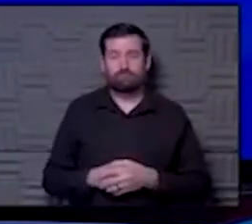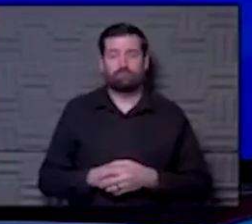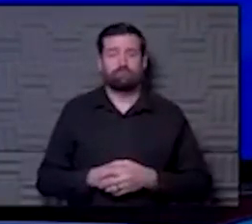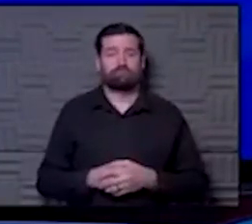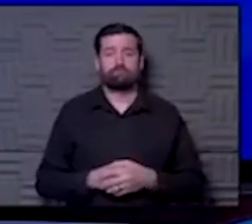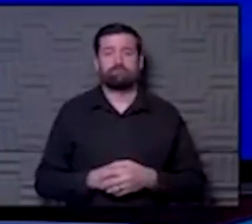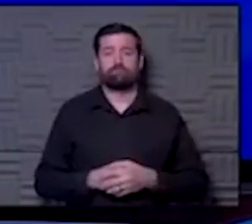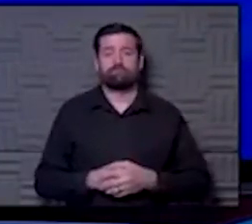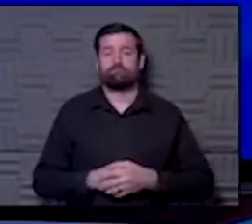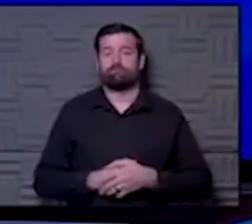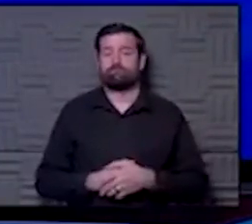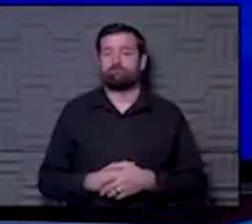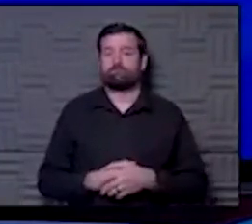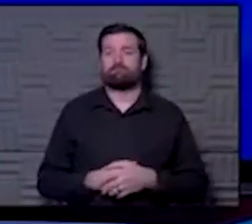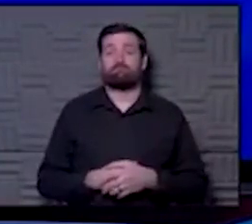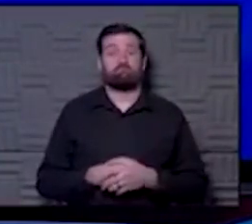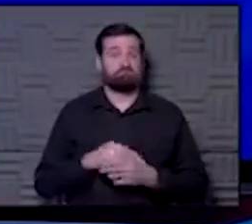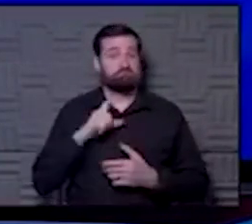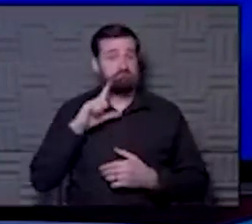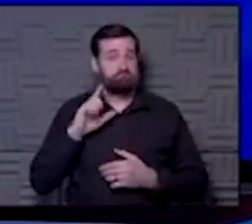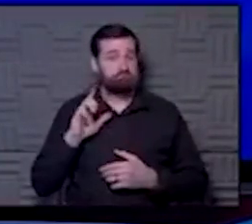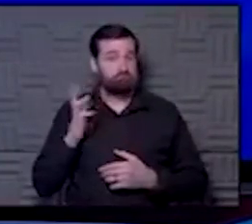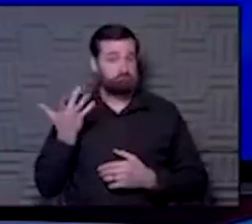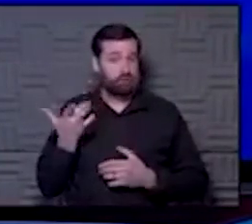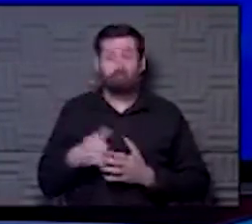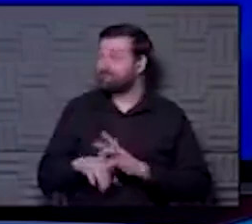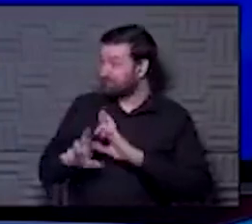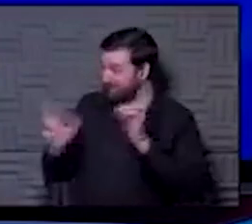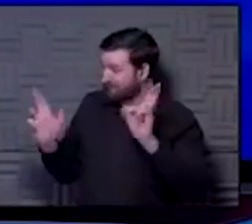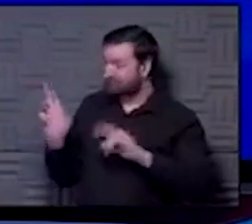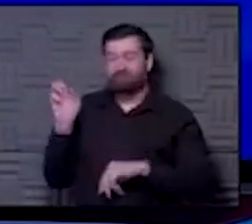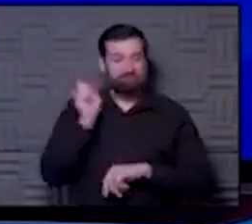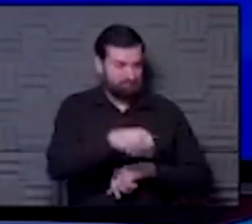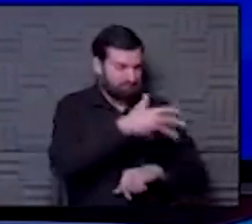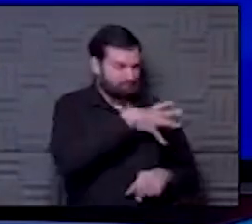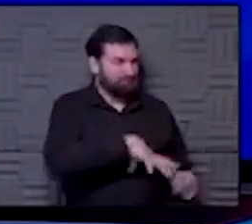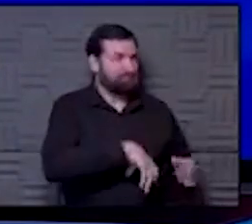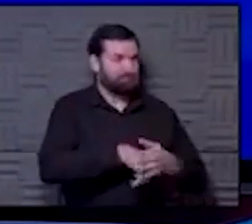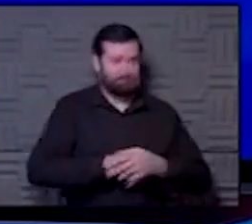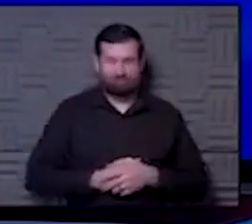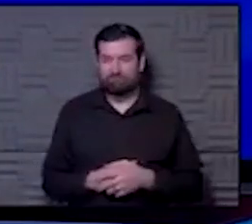seeing patients. So I think that's our approach. You ready? Yes, ma'am. I'm ready. Let's do it.